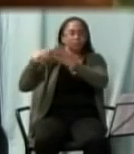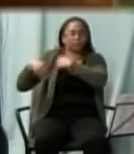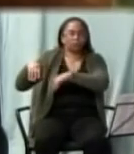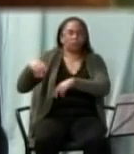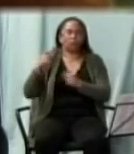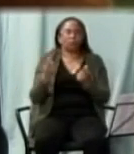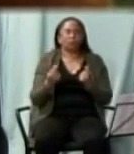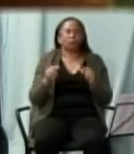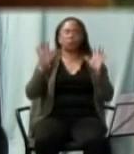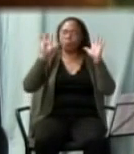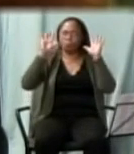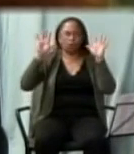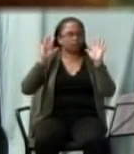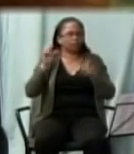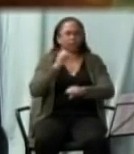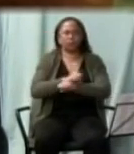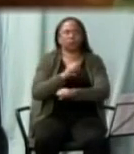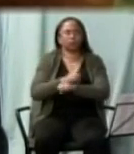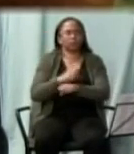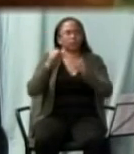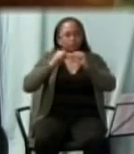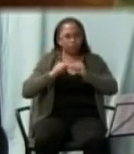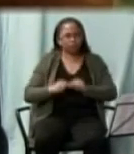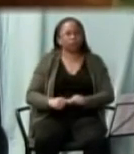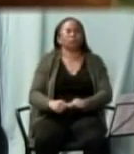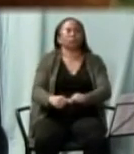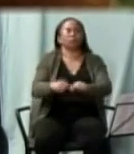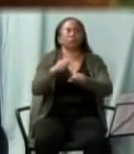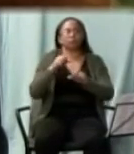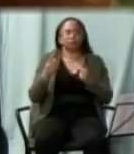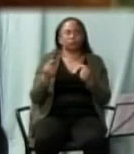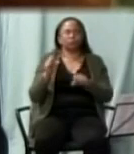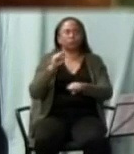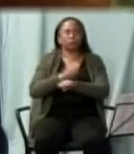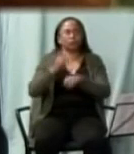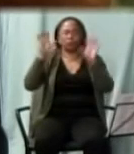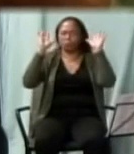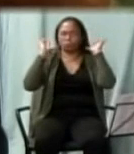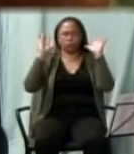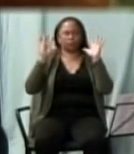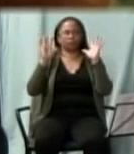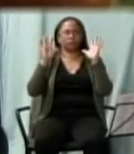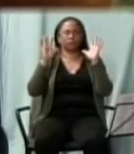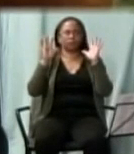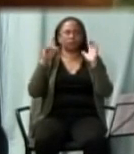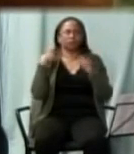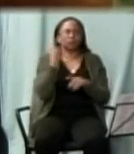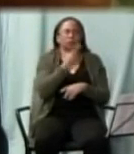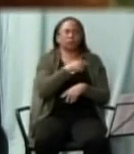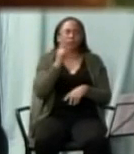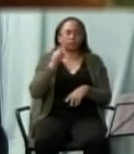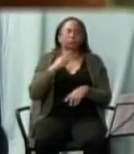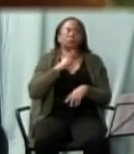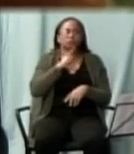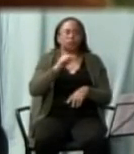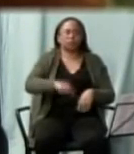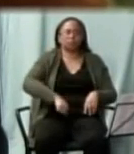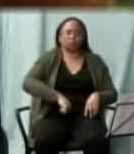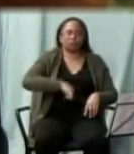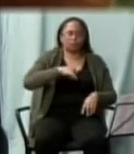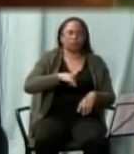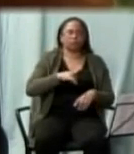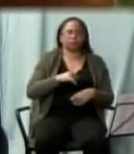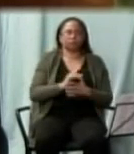and who are continuing to do wonderful things let us be truly proud of